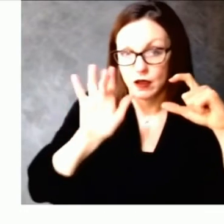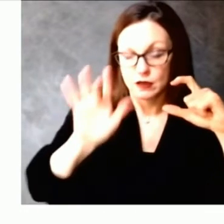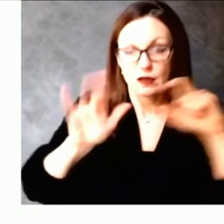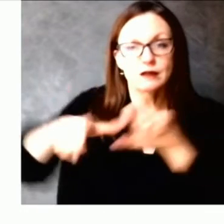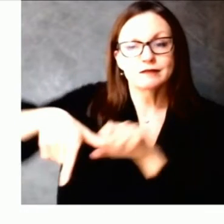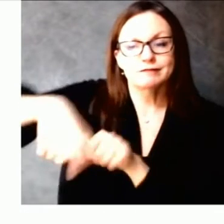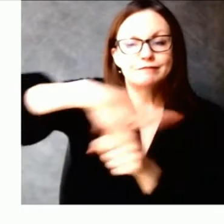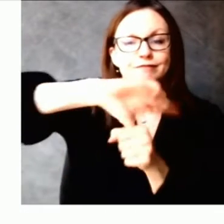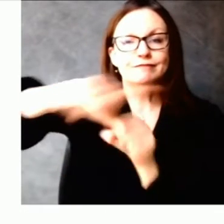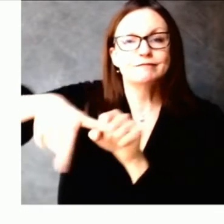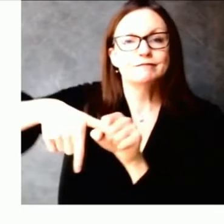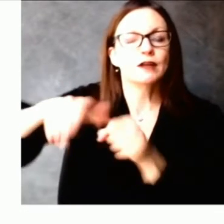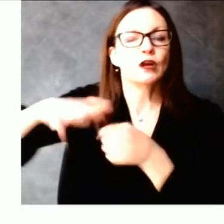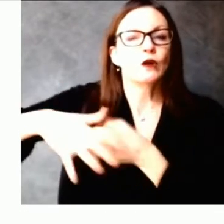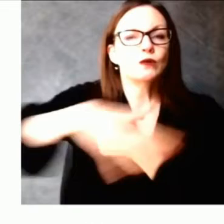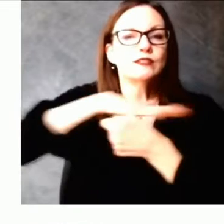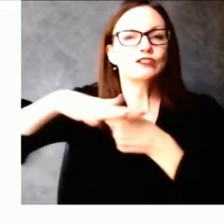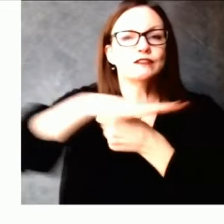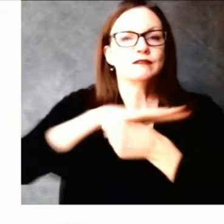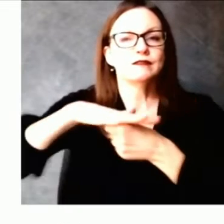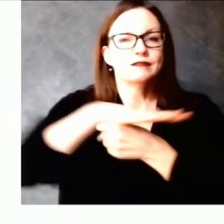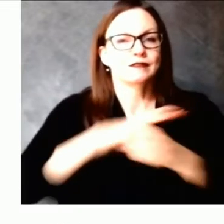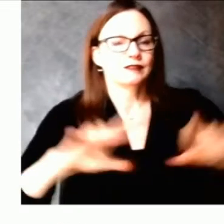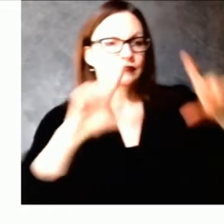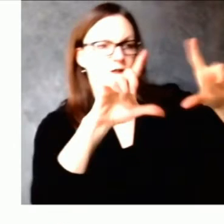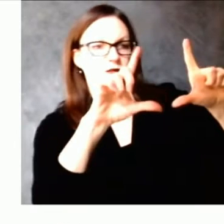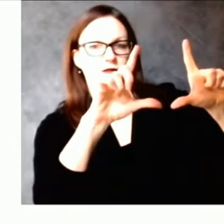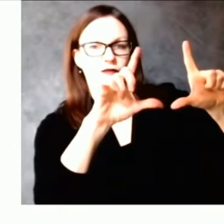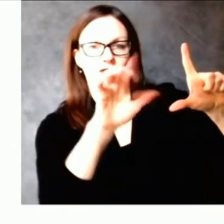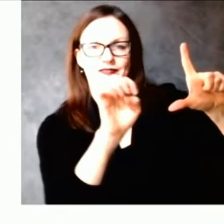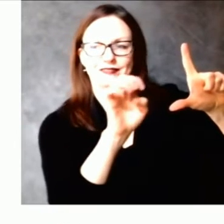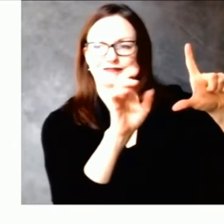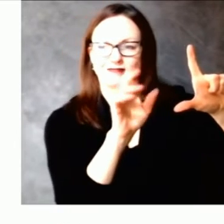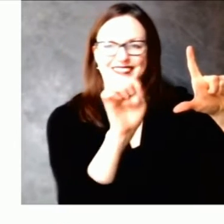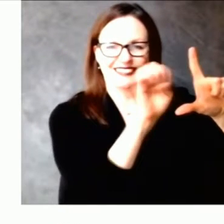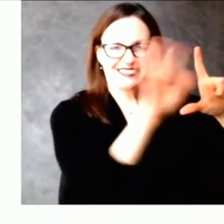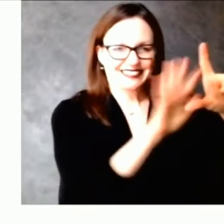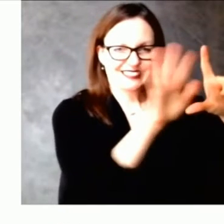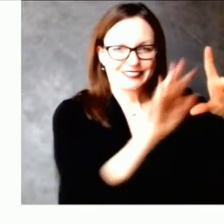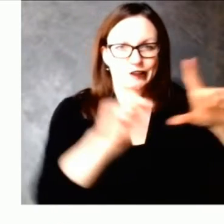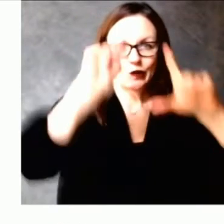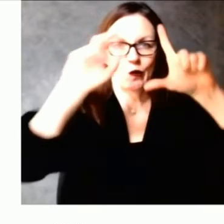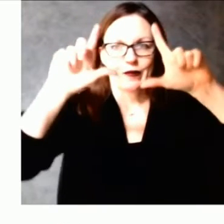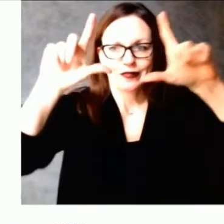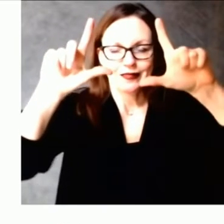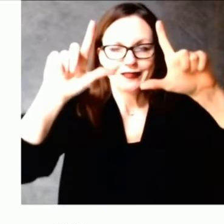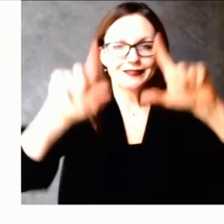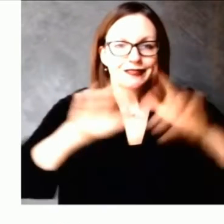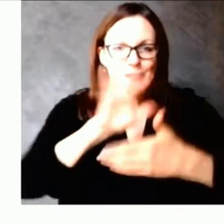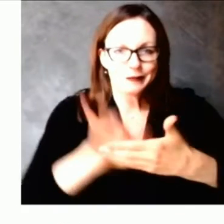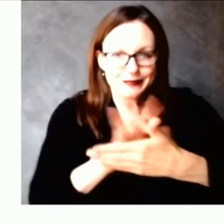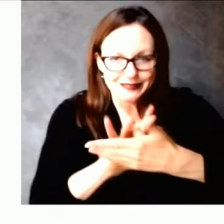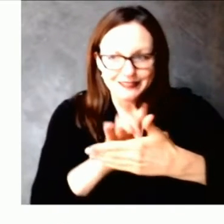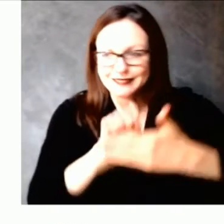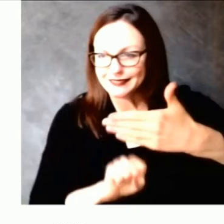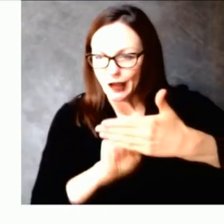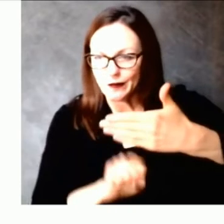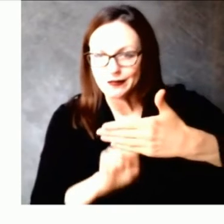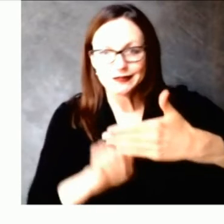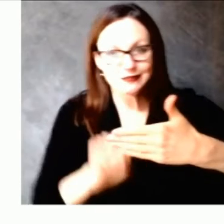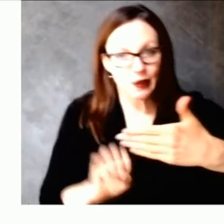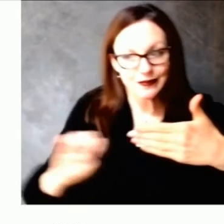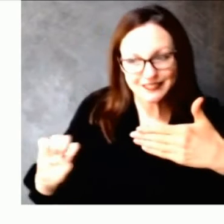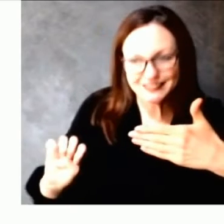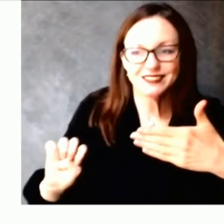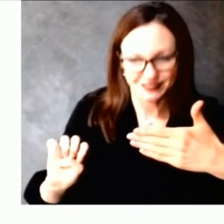Below the map, the bar graph shows a summary of vaccine doses administered by week. We have been